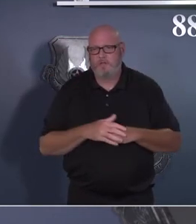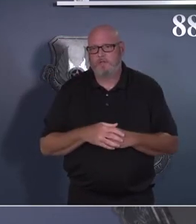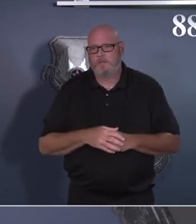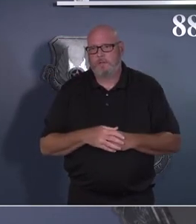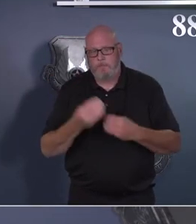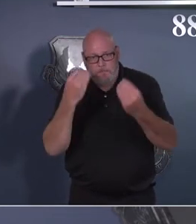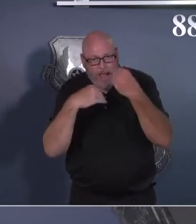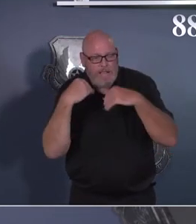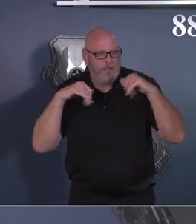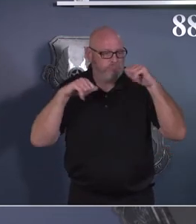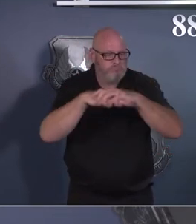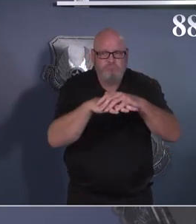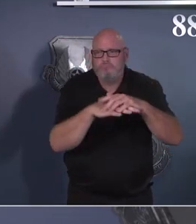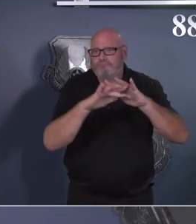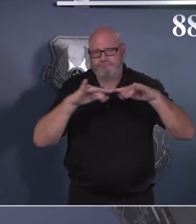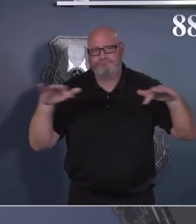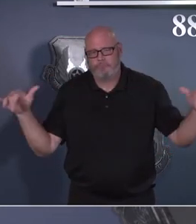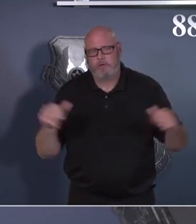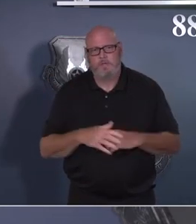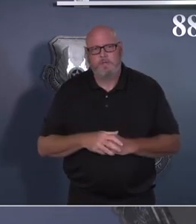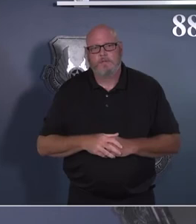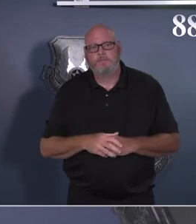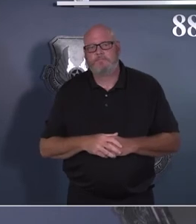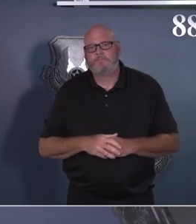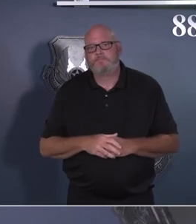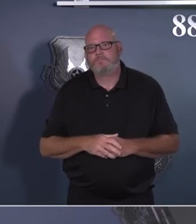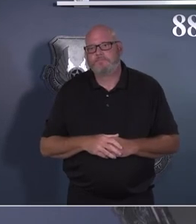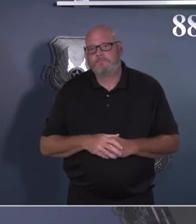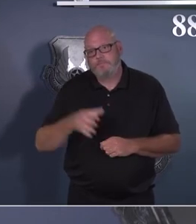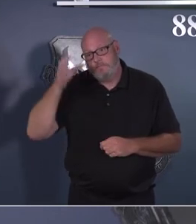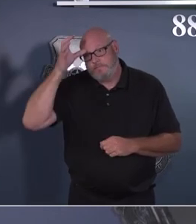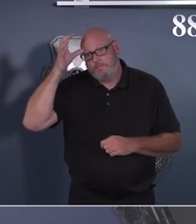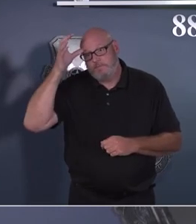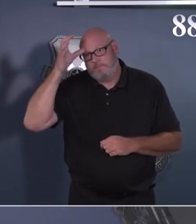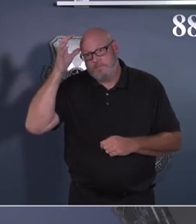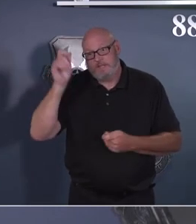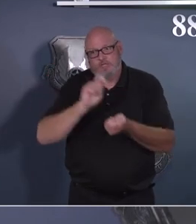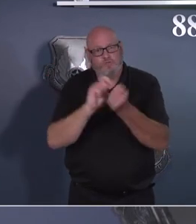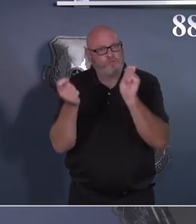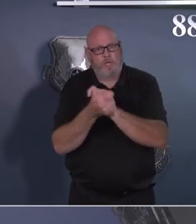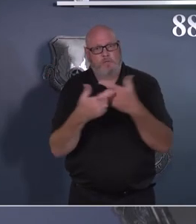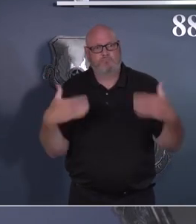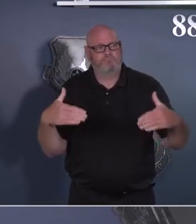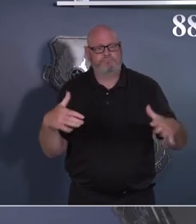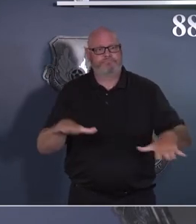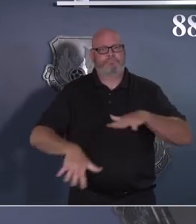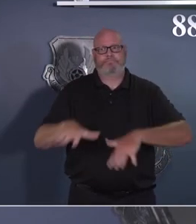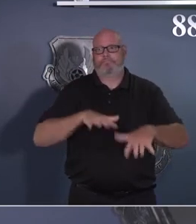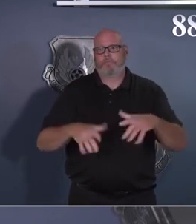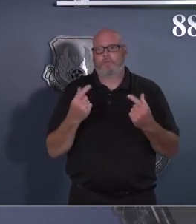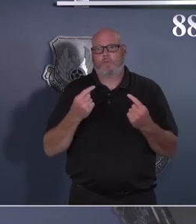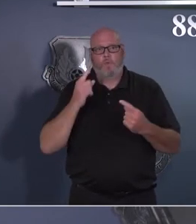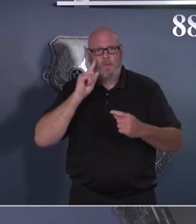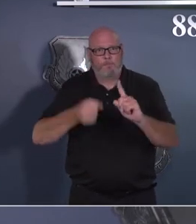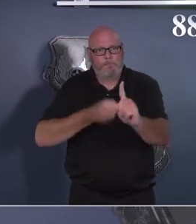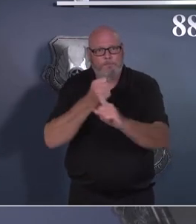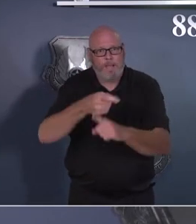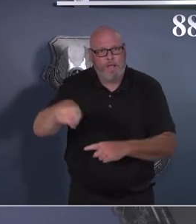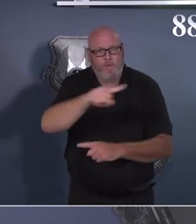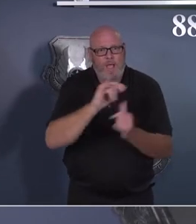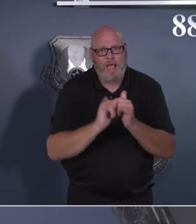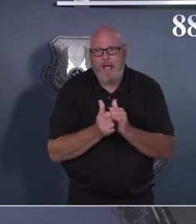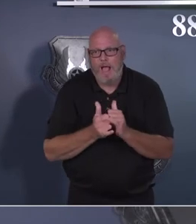that are coming down the road here. And so this sudden change to HP Con Bravo impacts you. And I know there's some anxiety